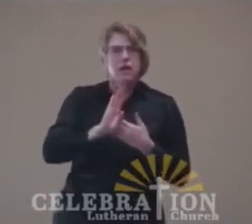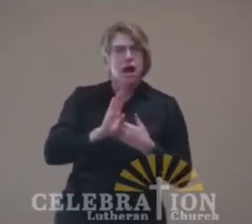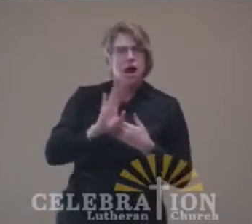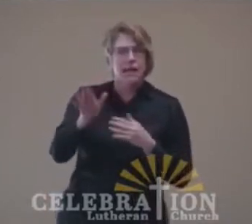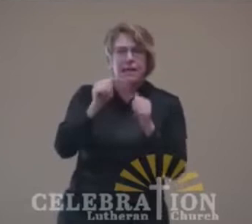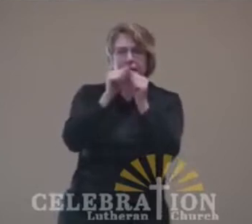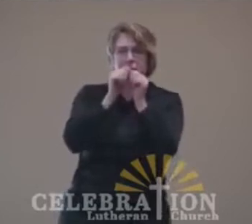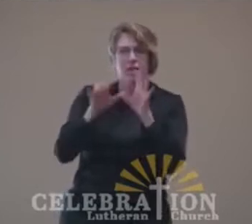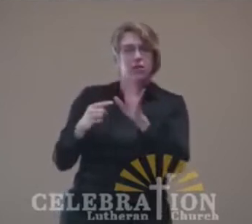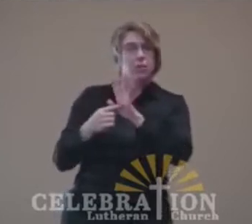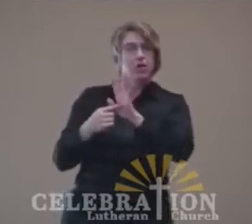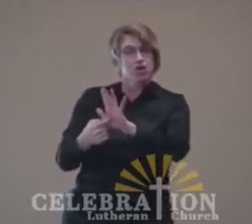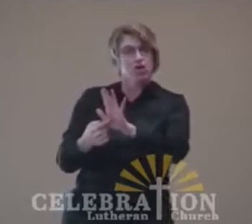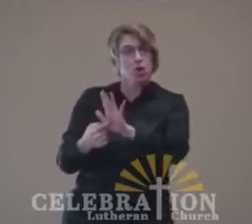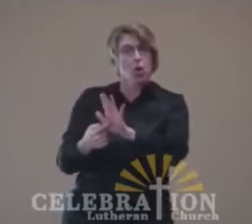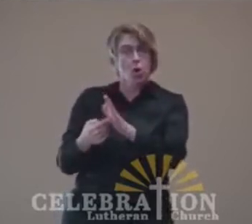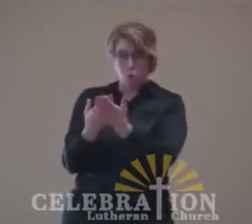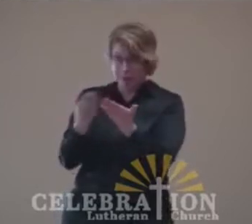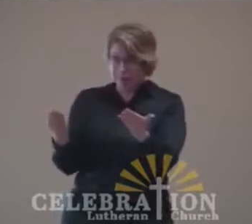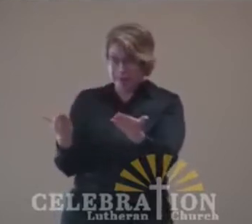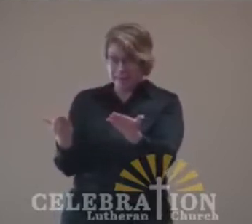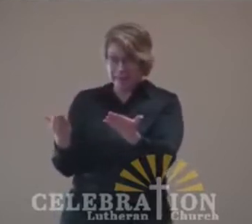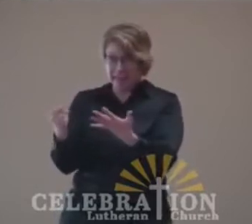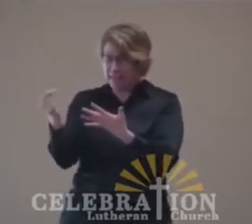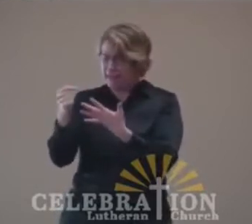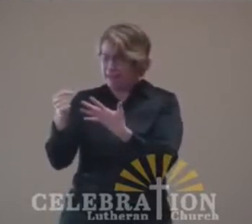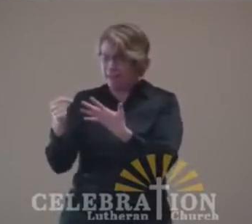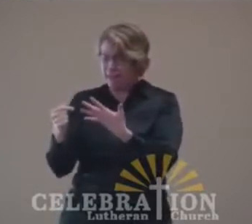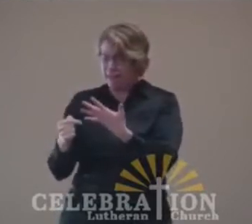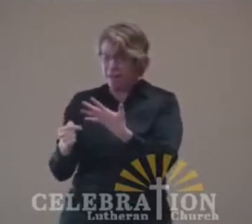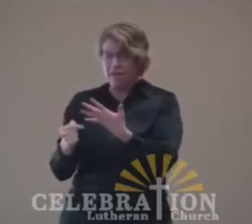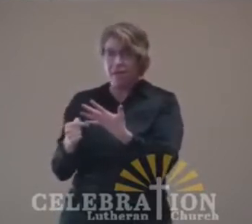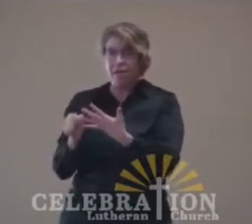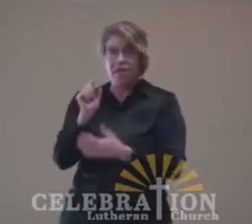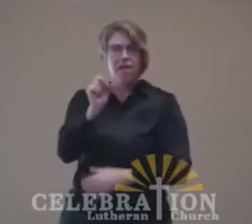if the people were prospering, then God couldn't. God must be pleased.